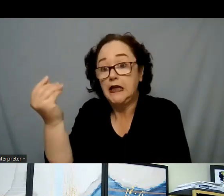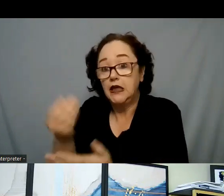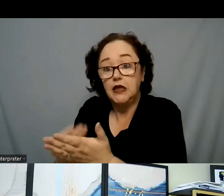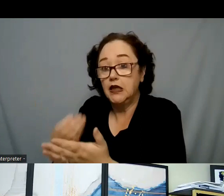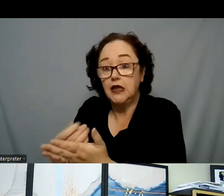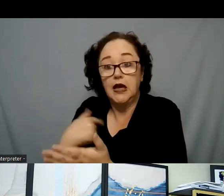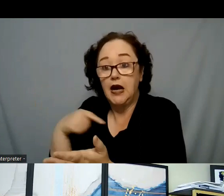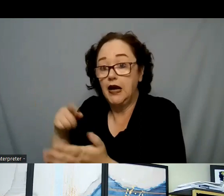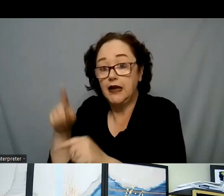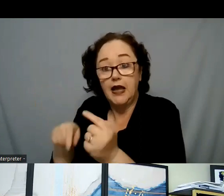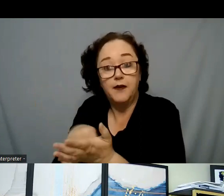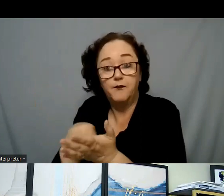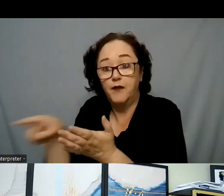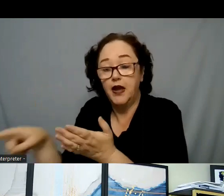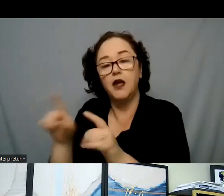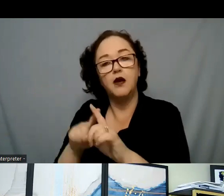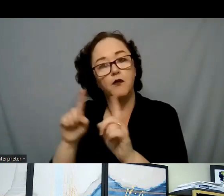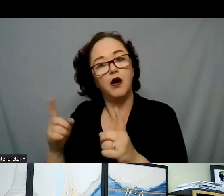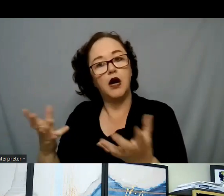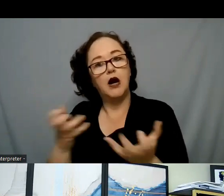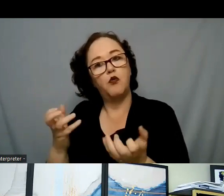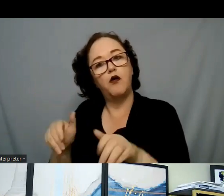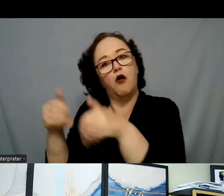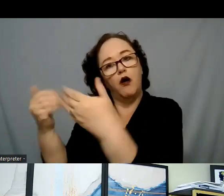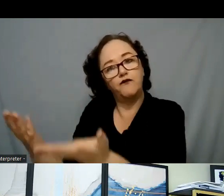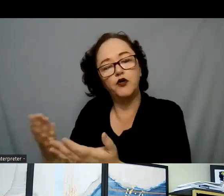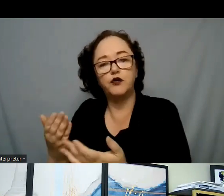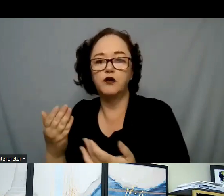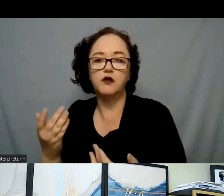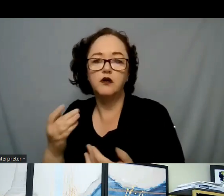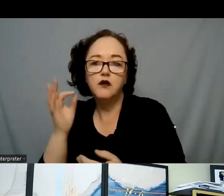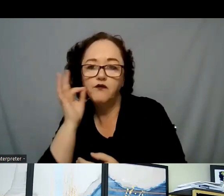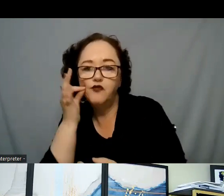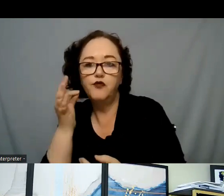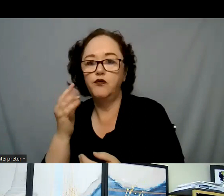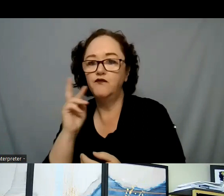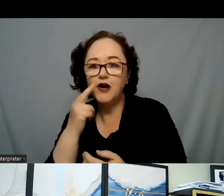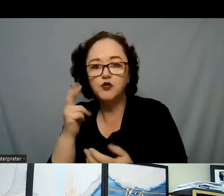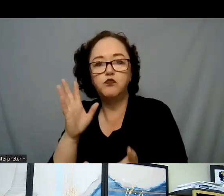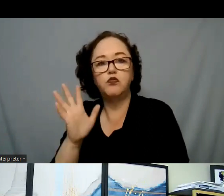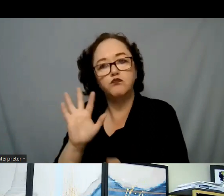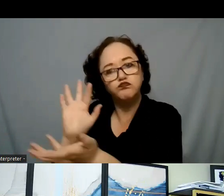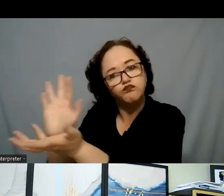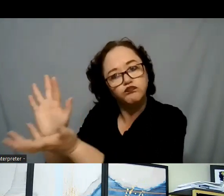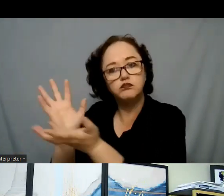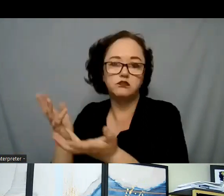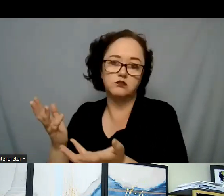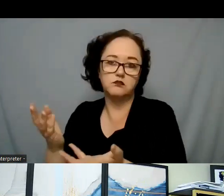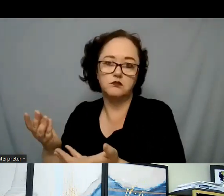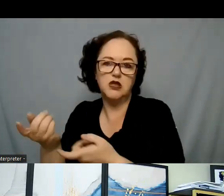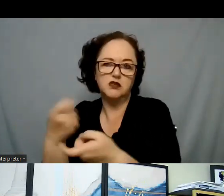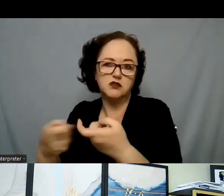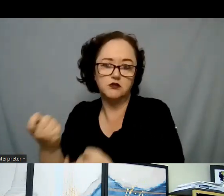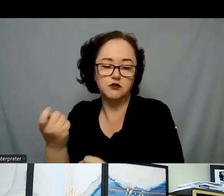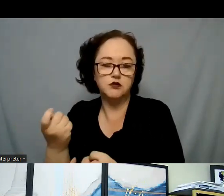a head of collard greens or some strawberries, things of that nature. So, we understand what our